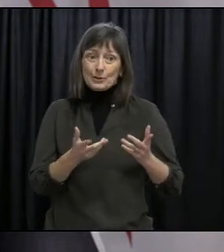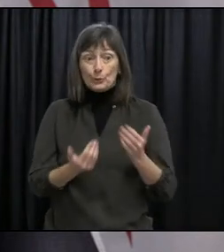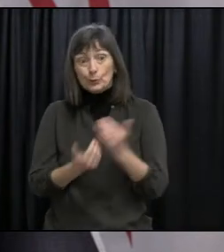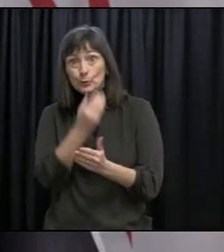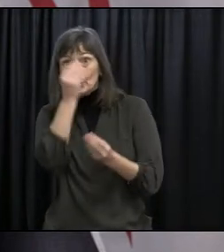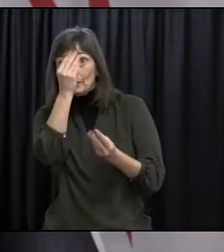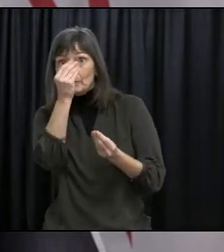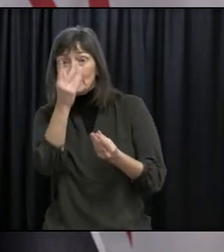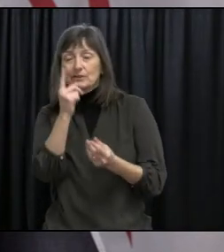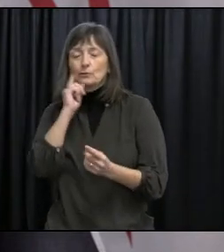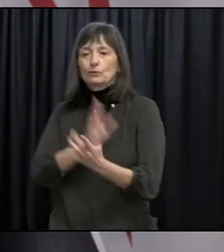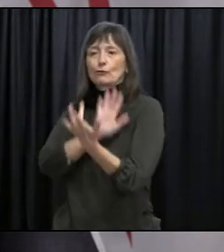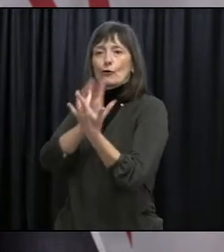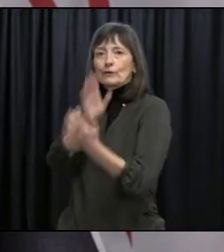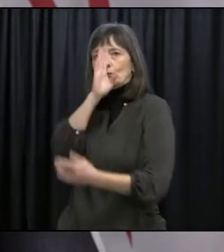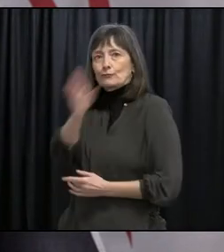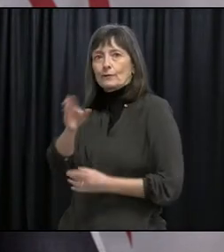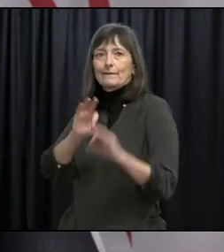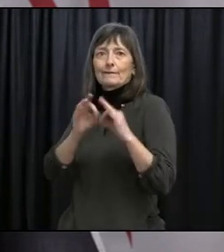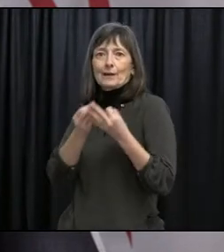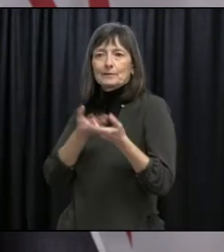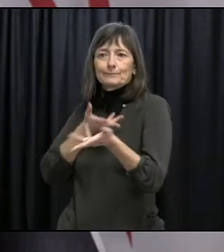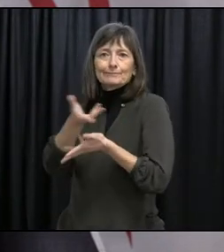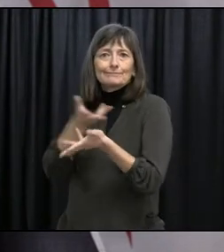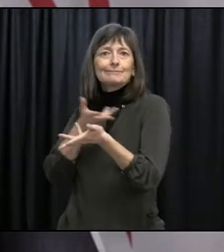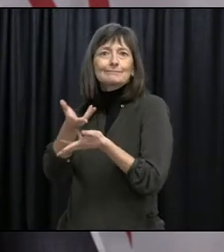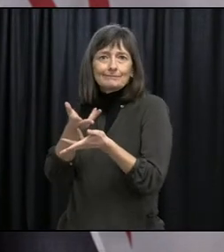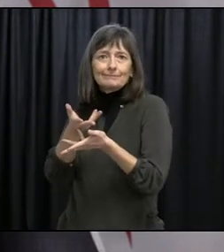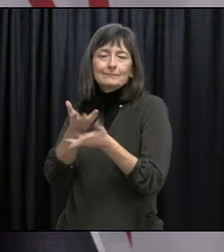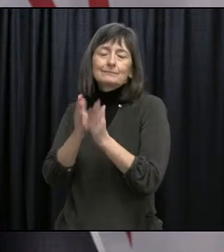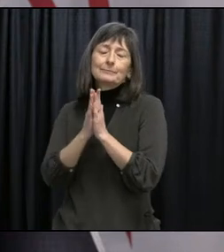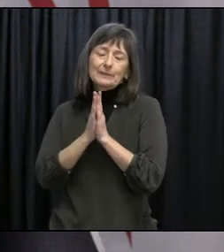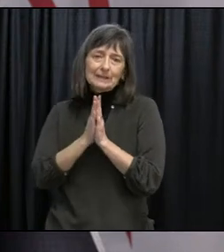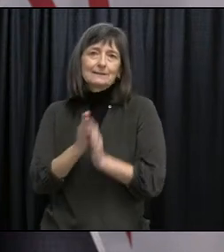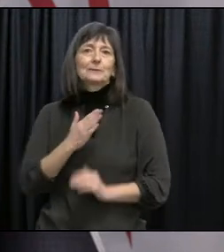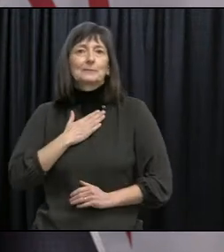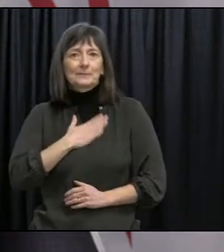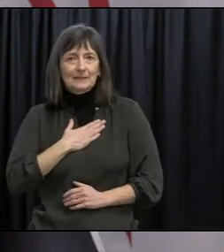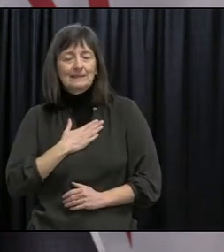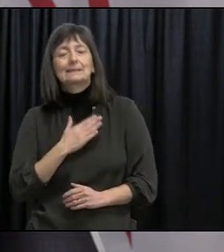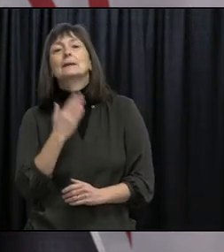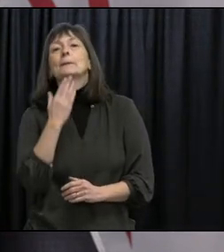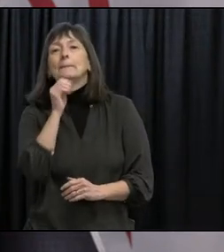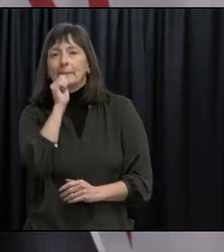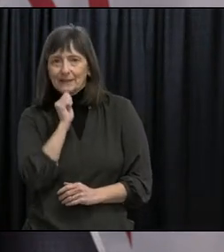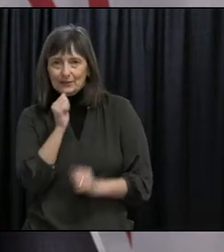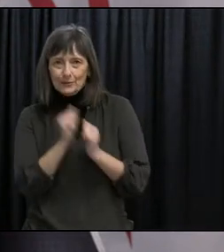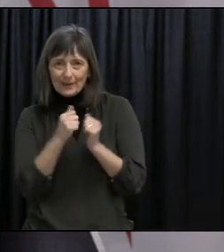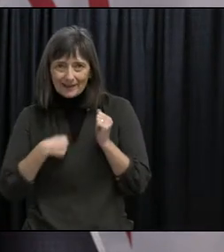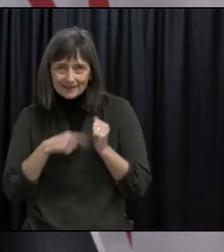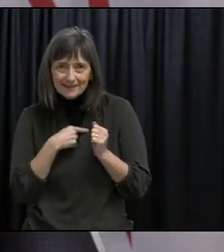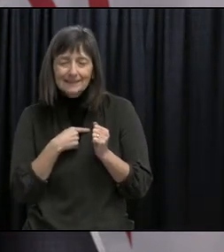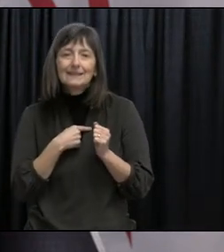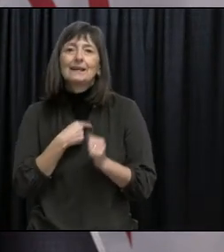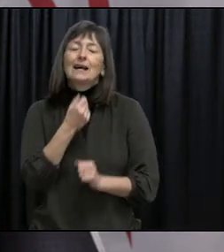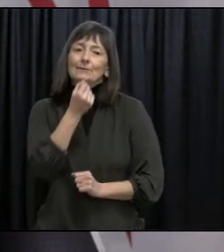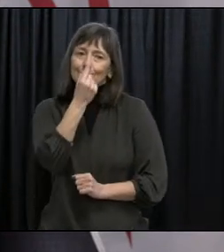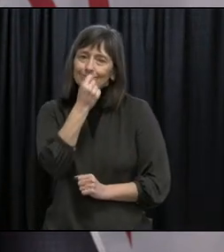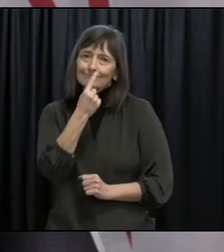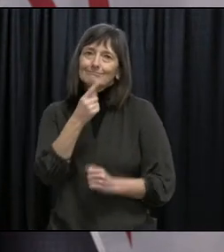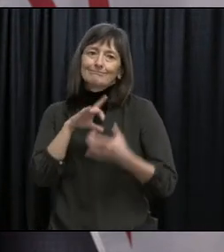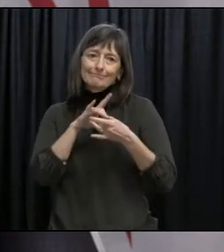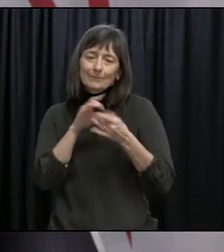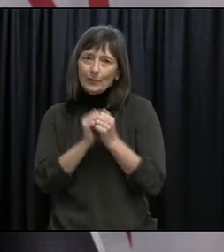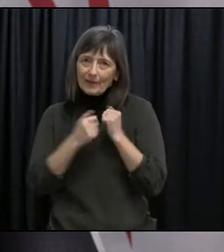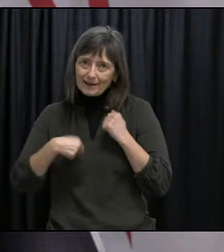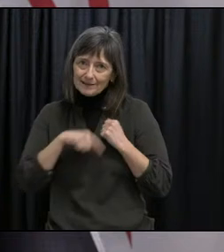available. Again, we are begging patience. We will get through this with your cooperation and understanding. Meanwhile, we